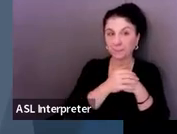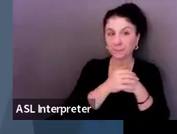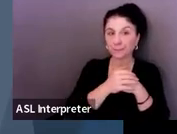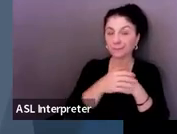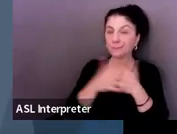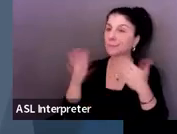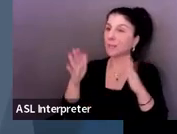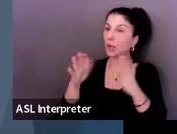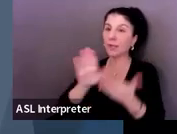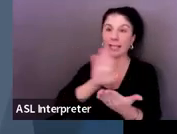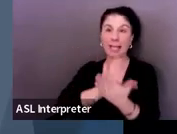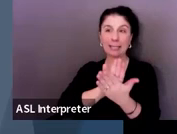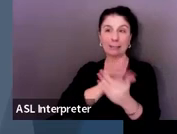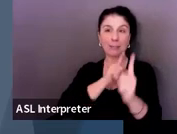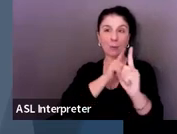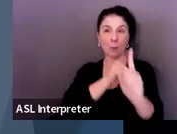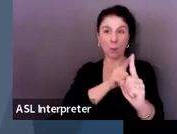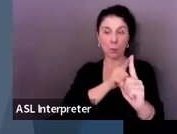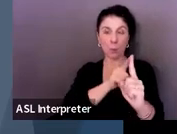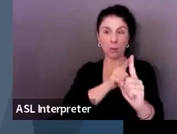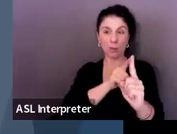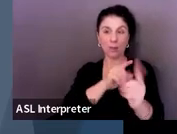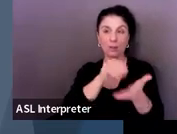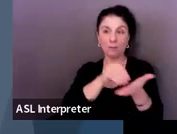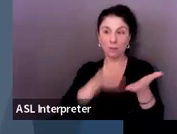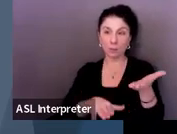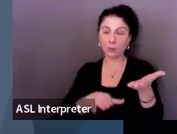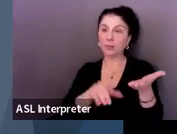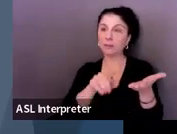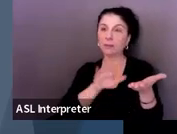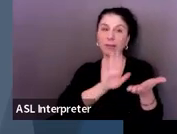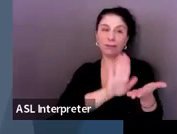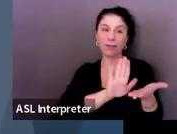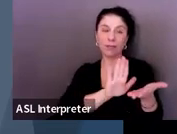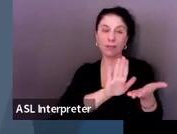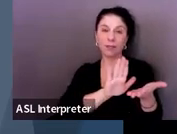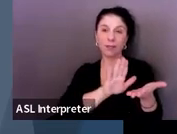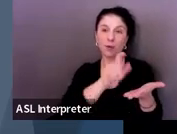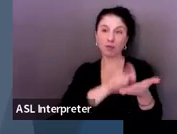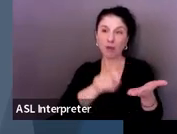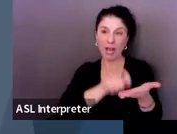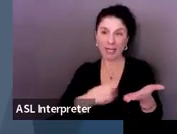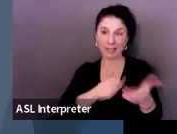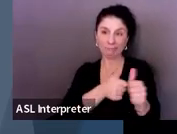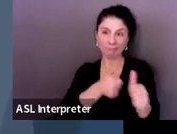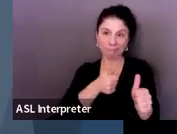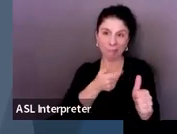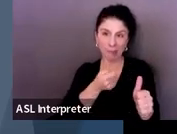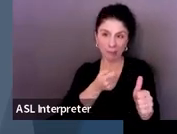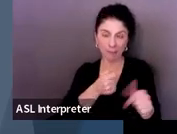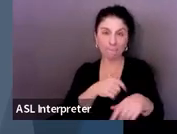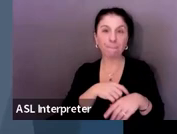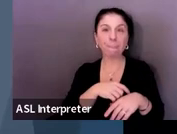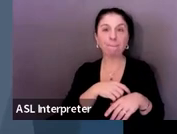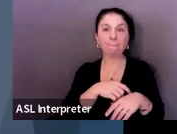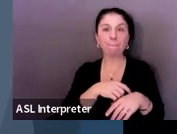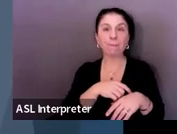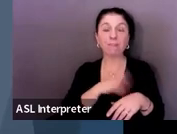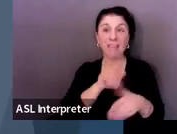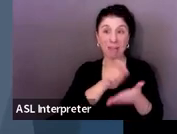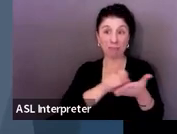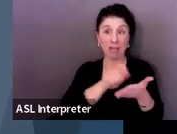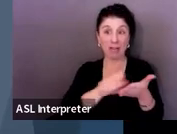academic goal in place to address the student's writing deficit. And then to align that,